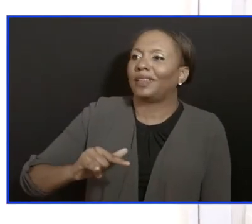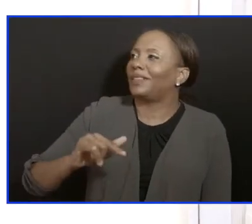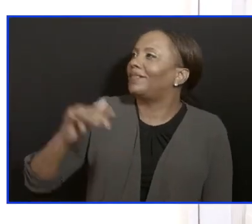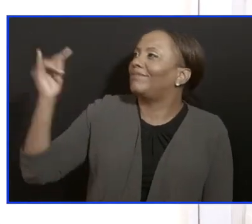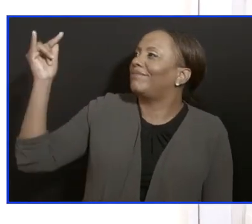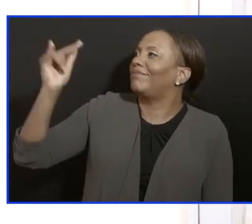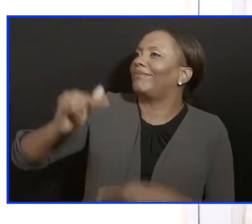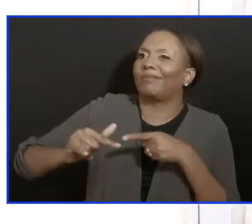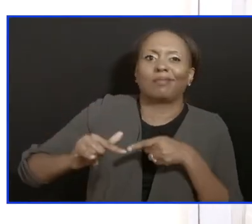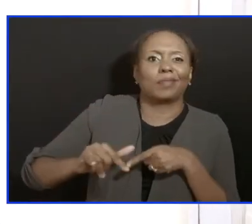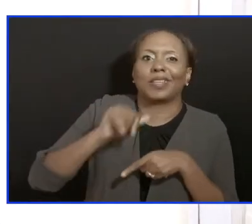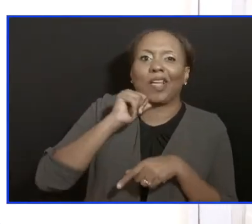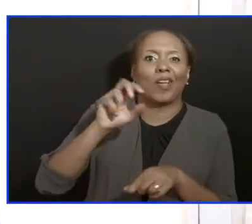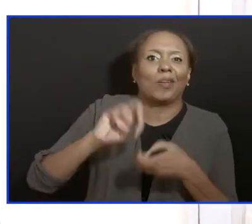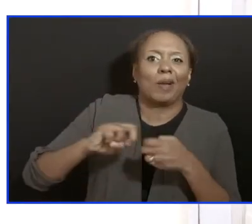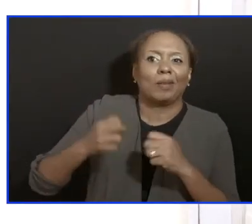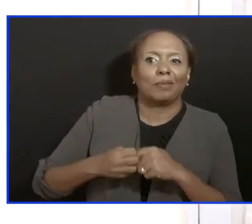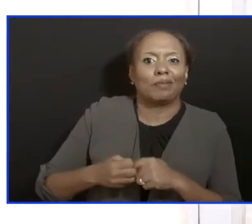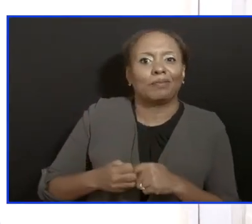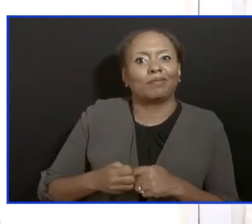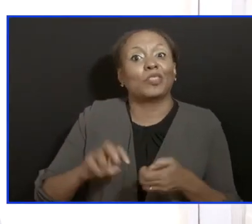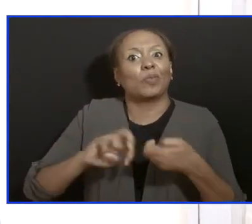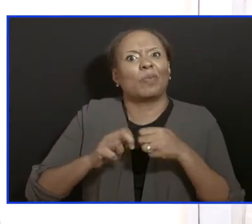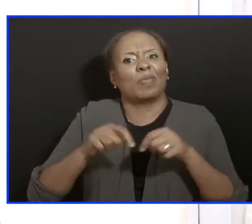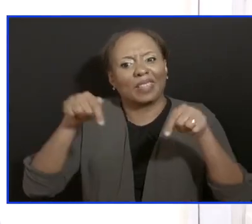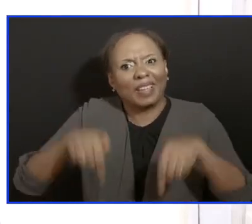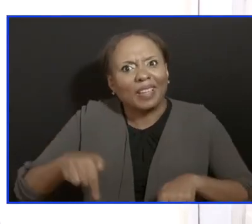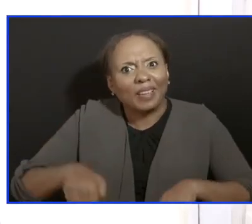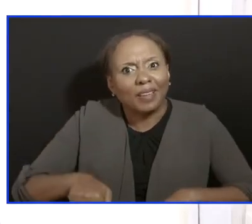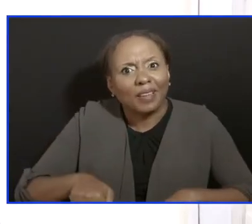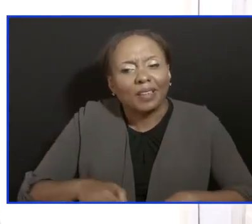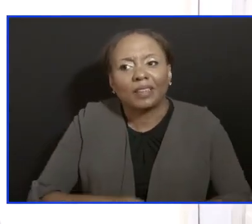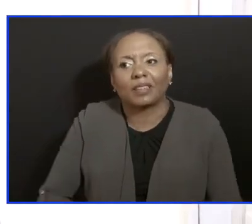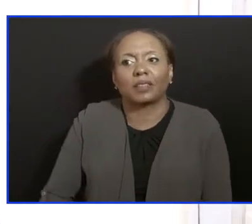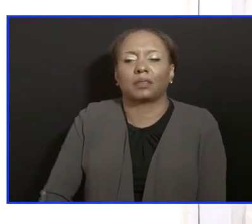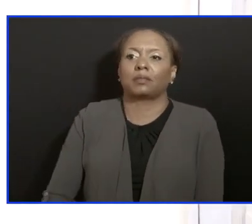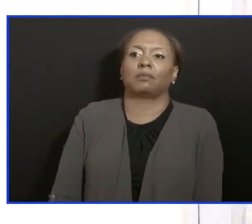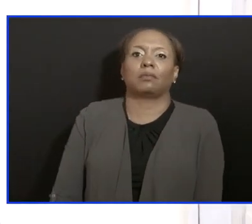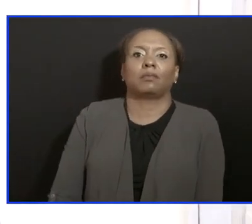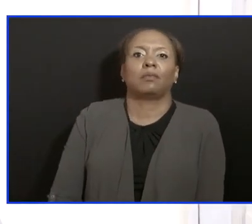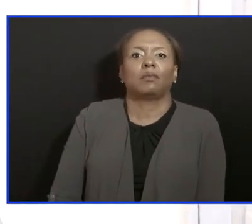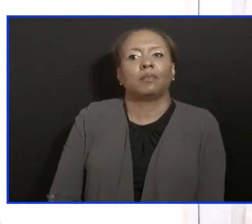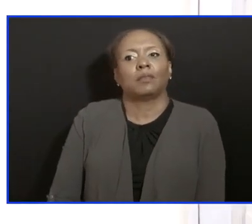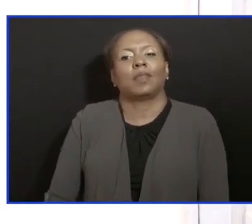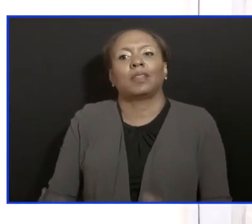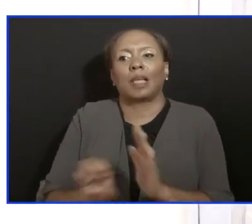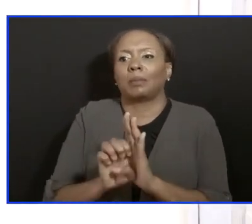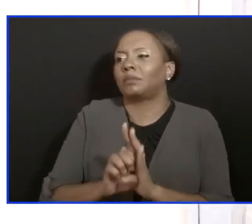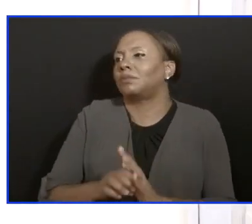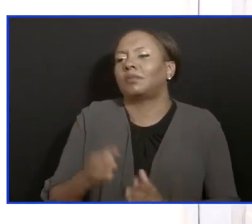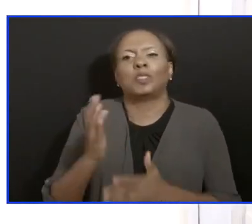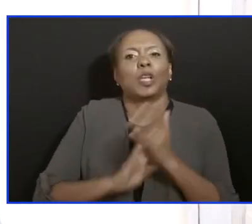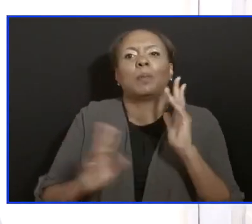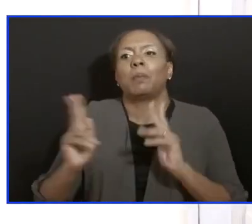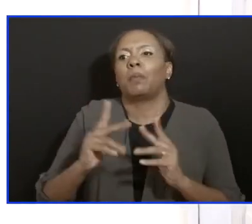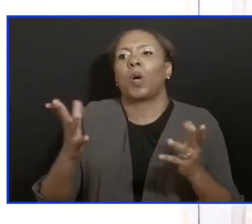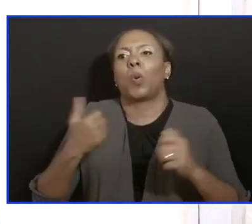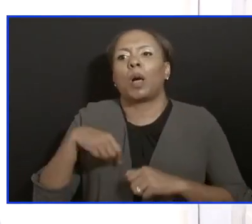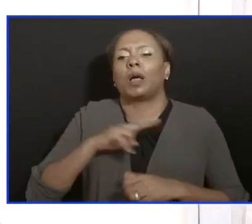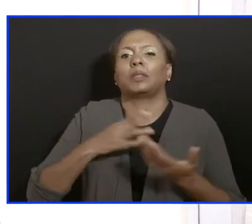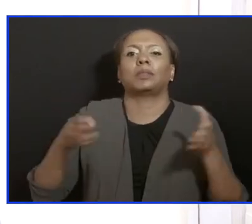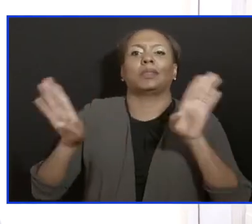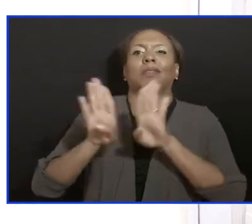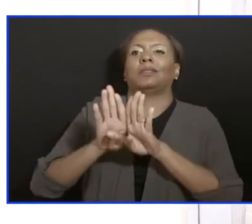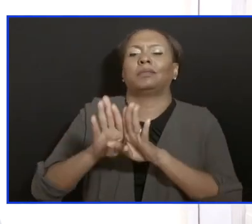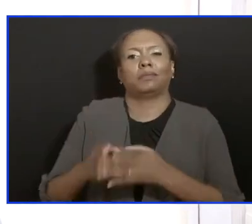of the country. Similarly, if we were to go and lock down now, as some have been calling for, what does that do?